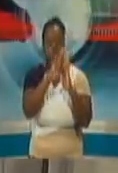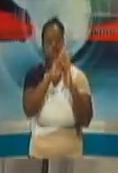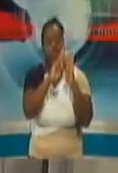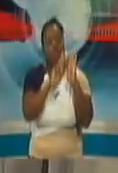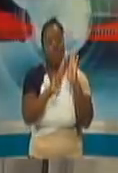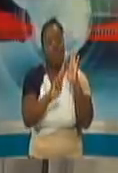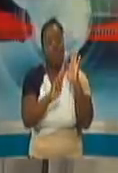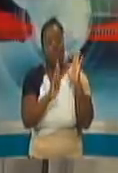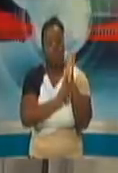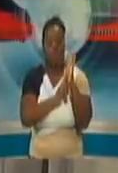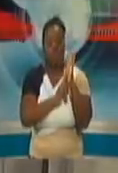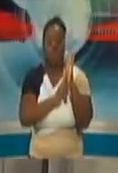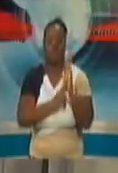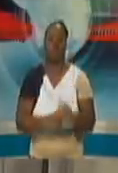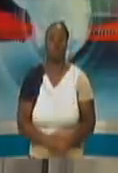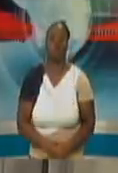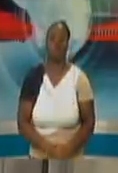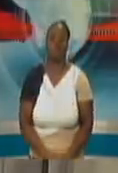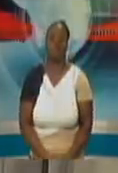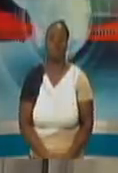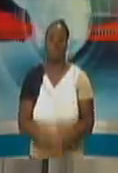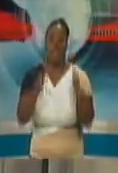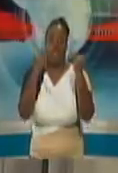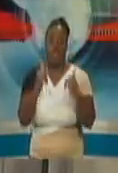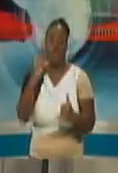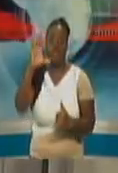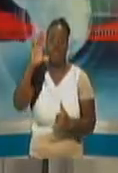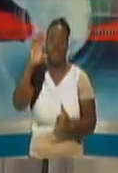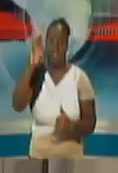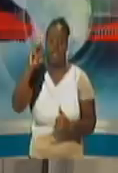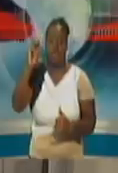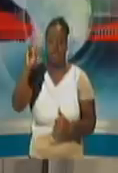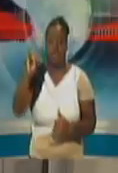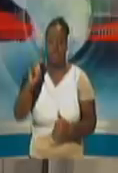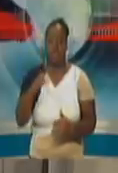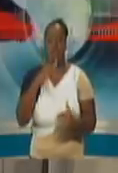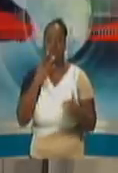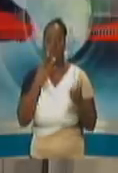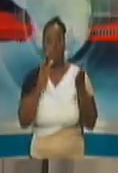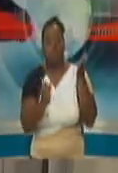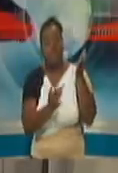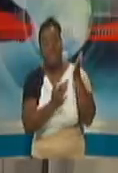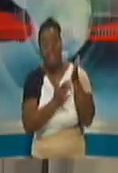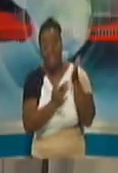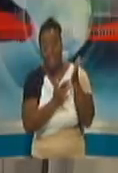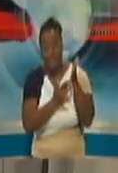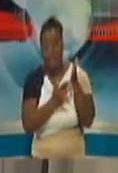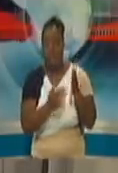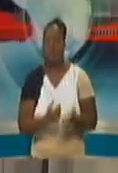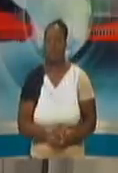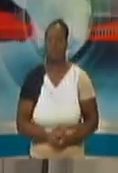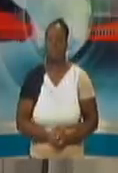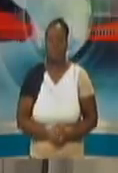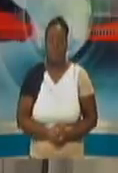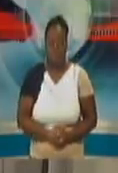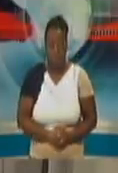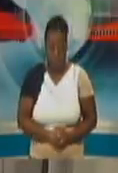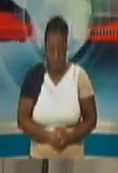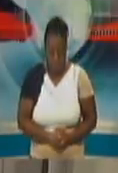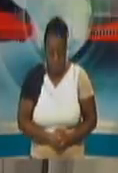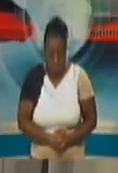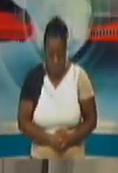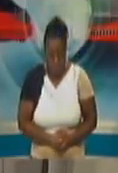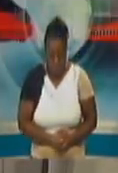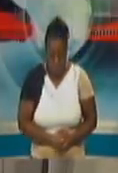and I will now ask the CMO to come in now on the technical details as I have dealt with the policy